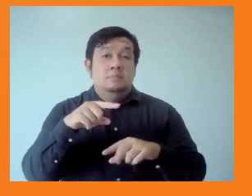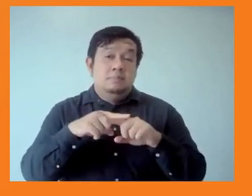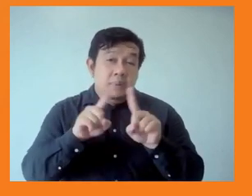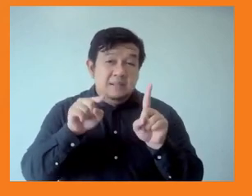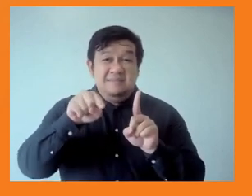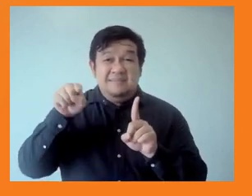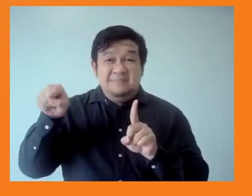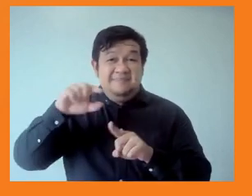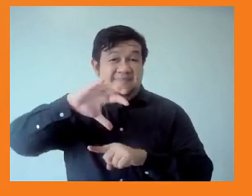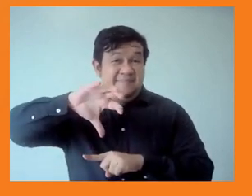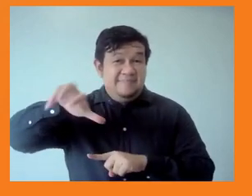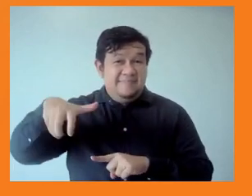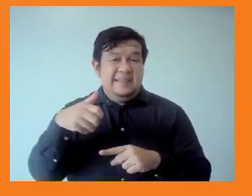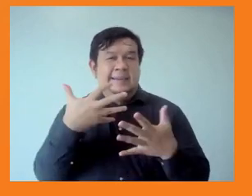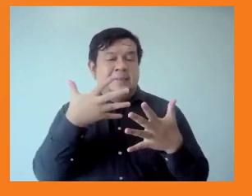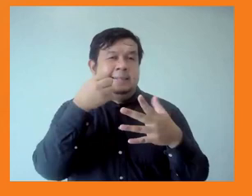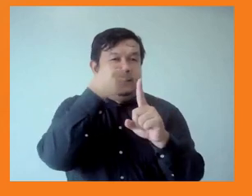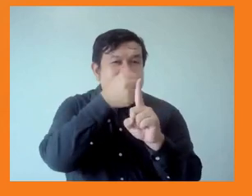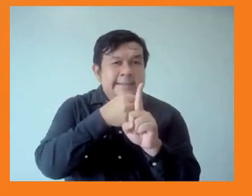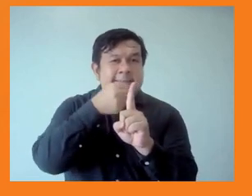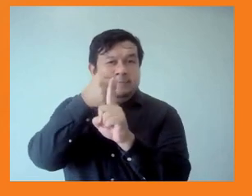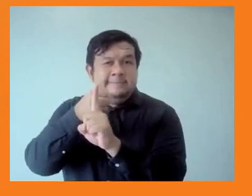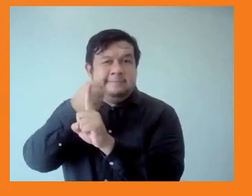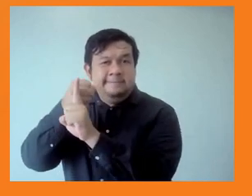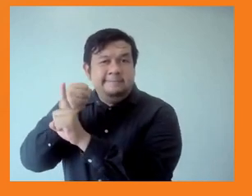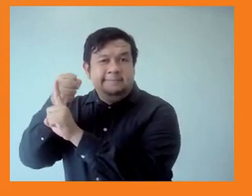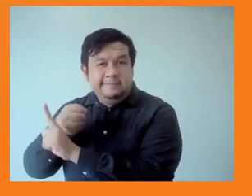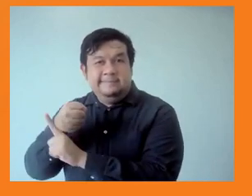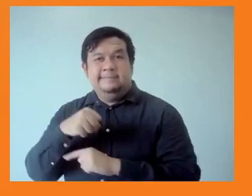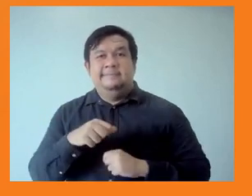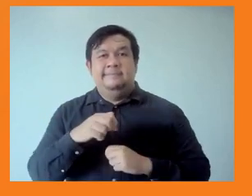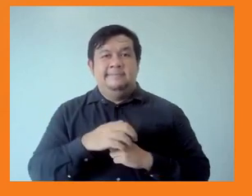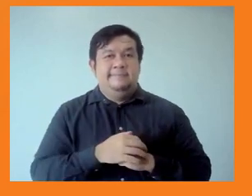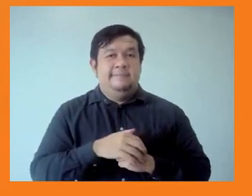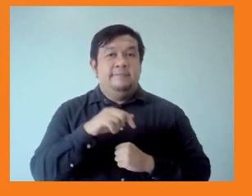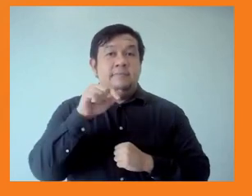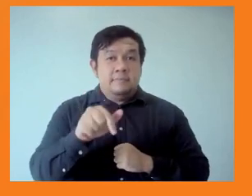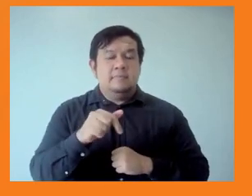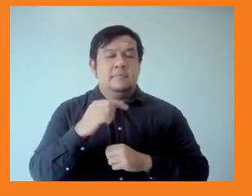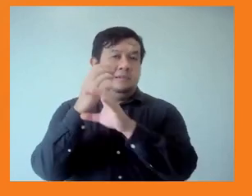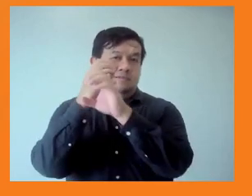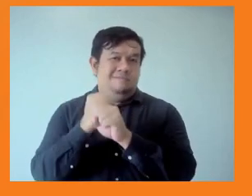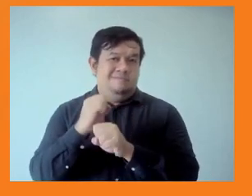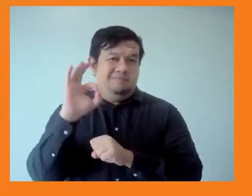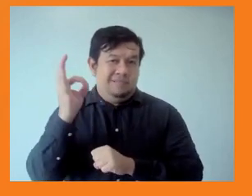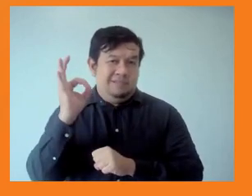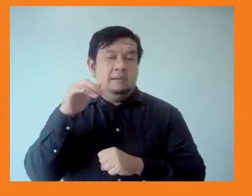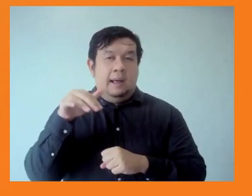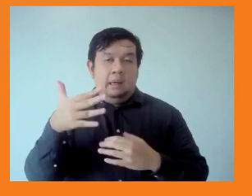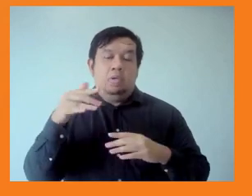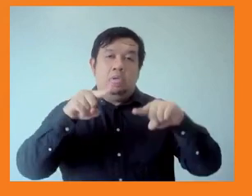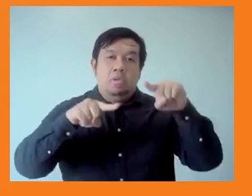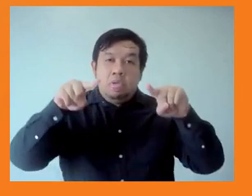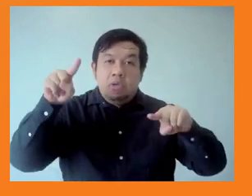improved rights for women, workers and maternity and parental leave, and extension of rights and social protection to